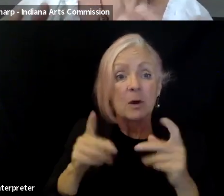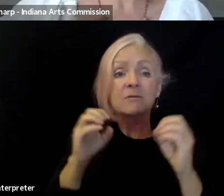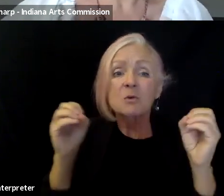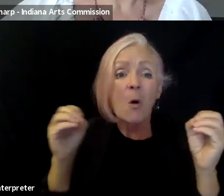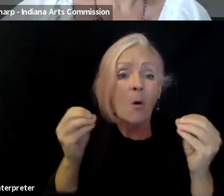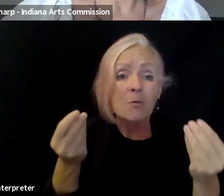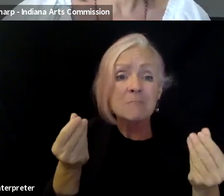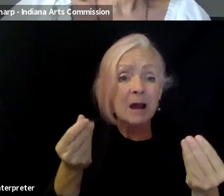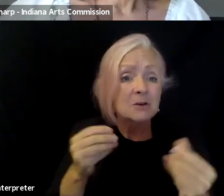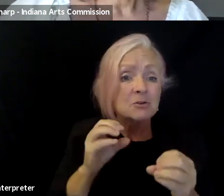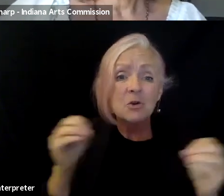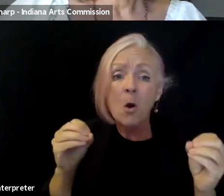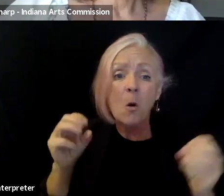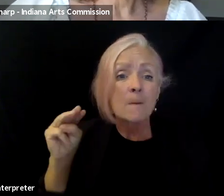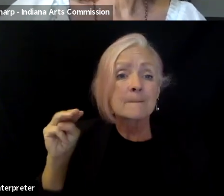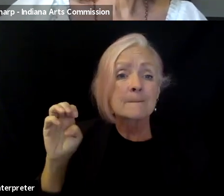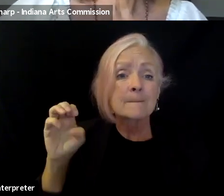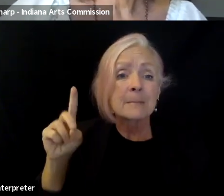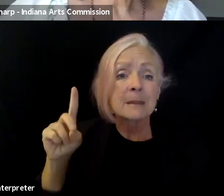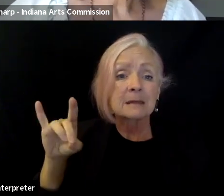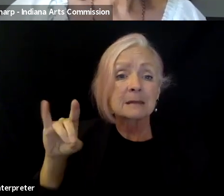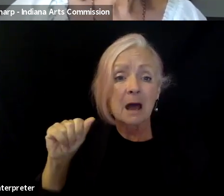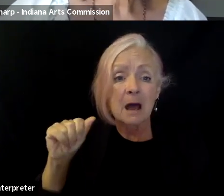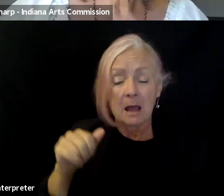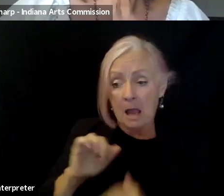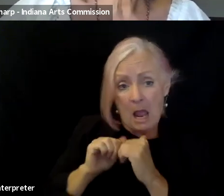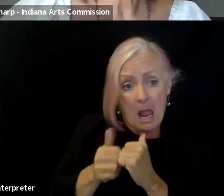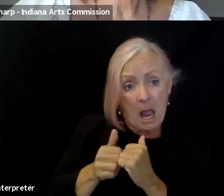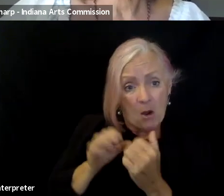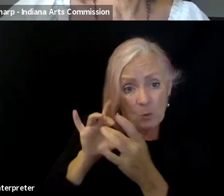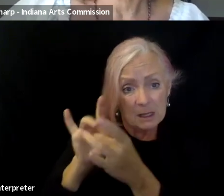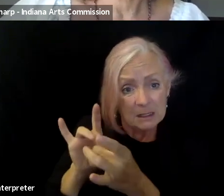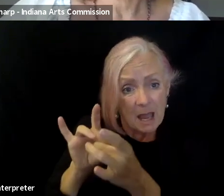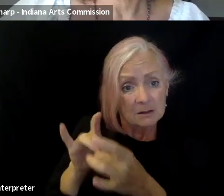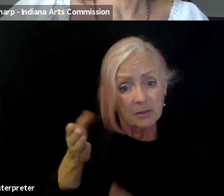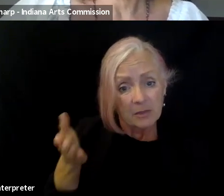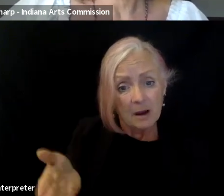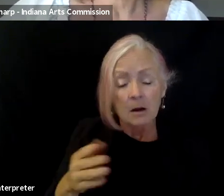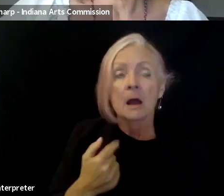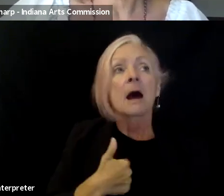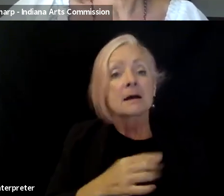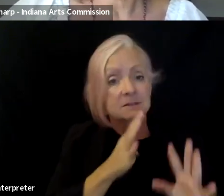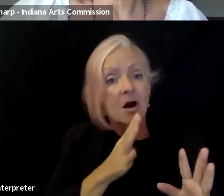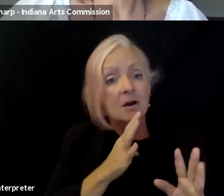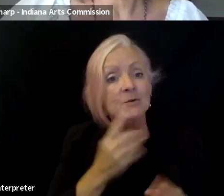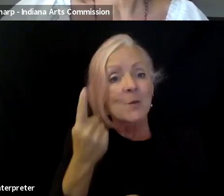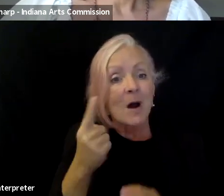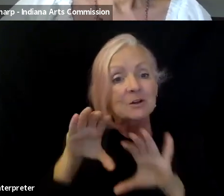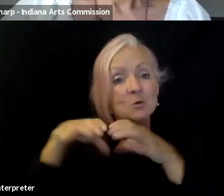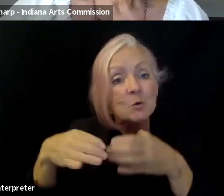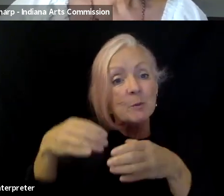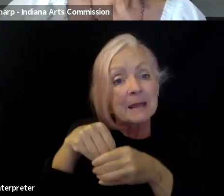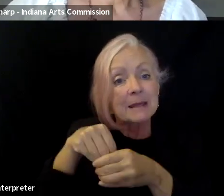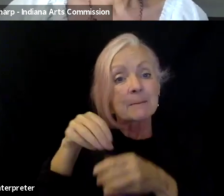how do we connect with them? And it was really great that talking to an organization in Muncie recently, and